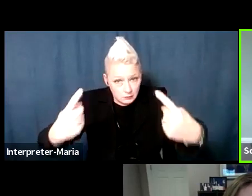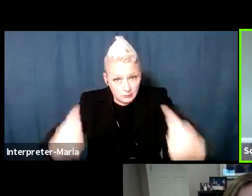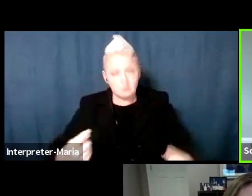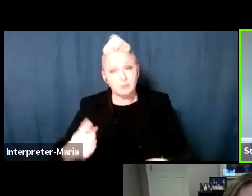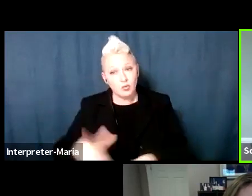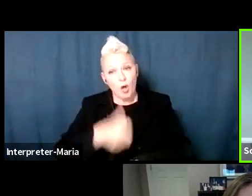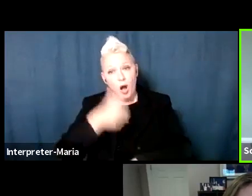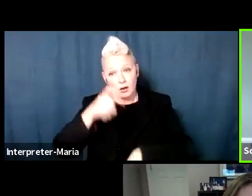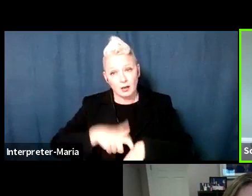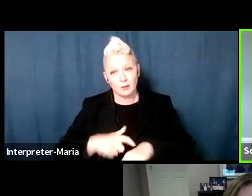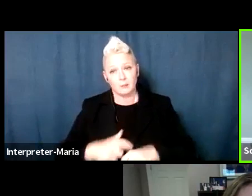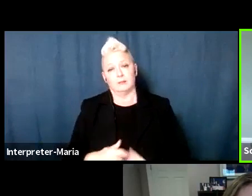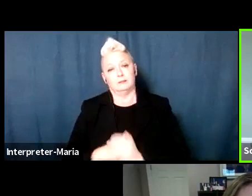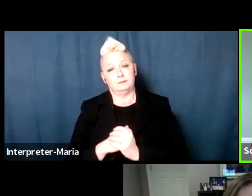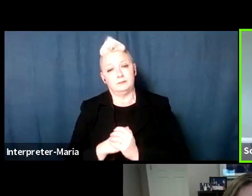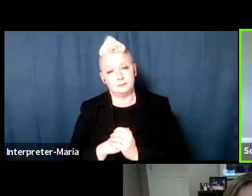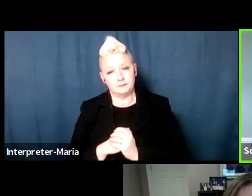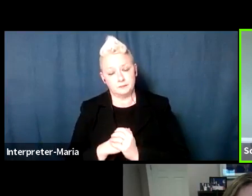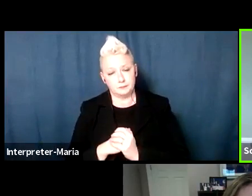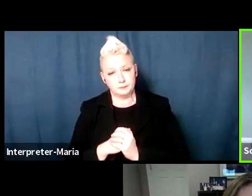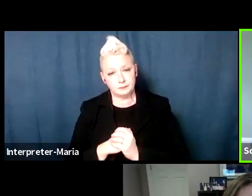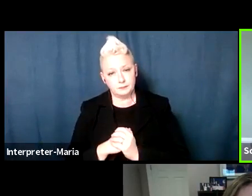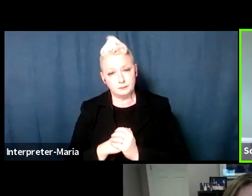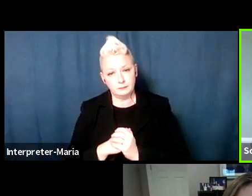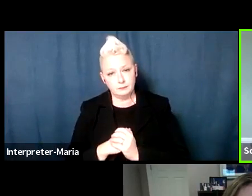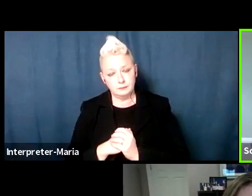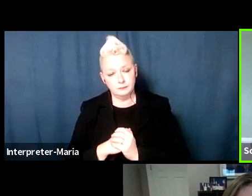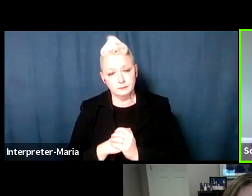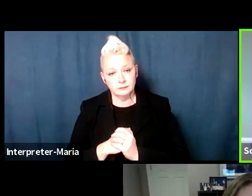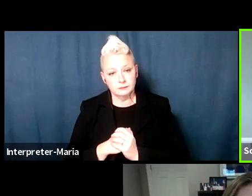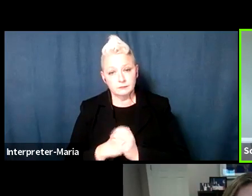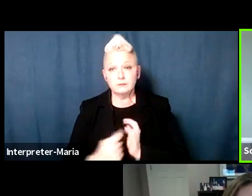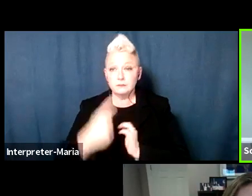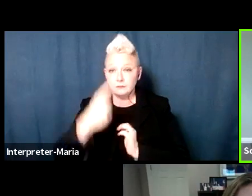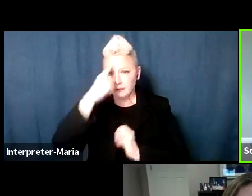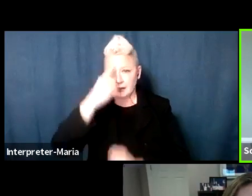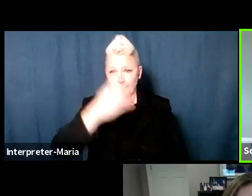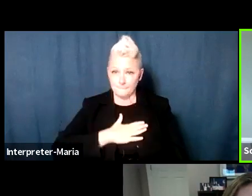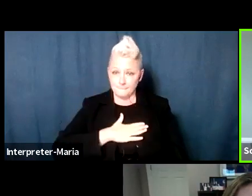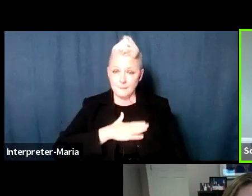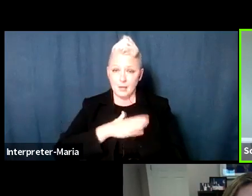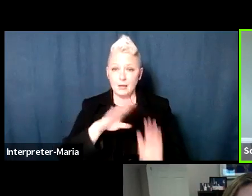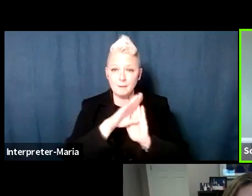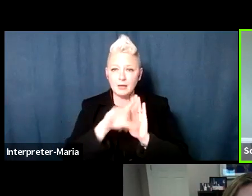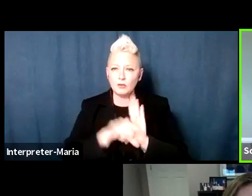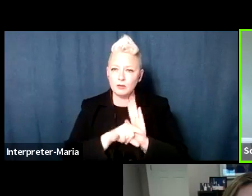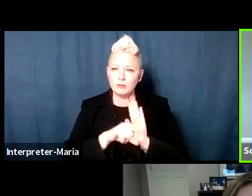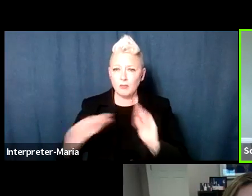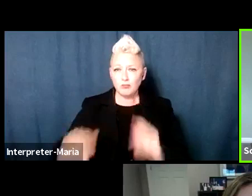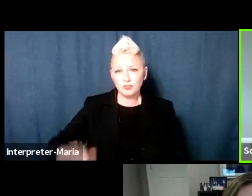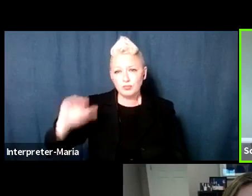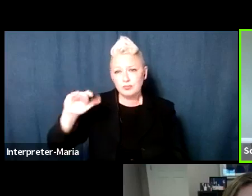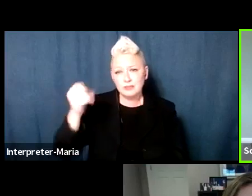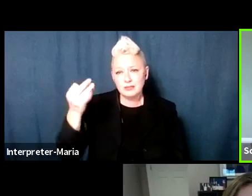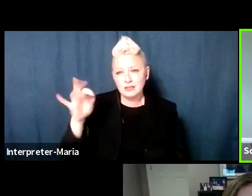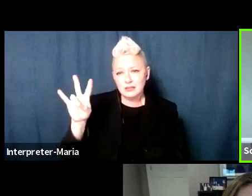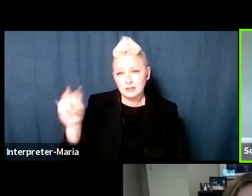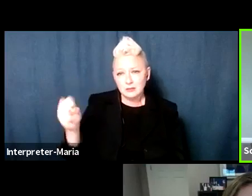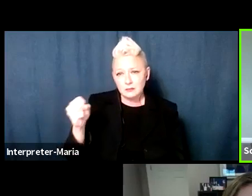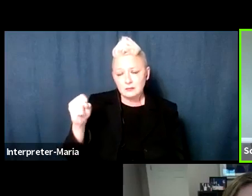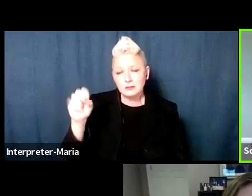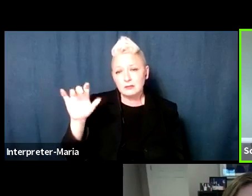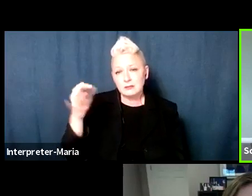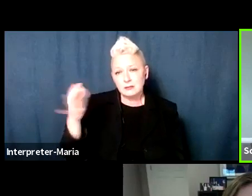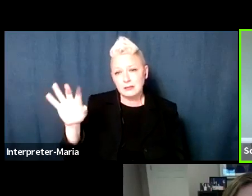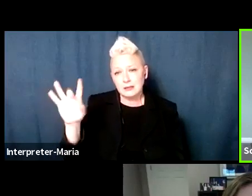longer than that. You know, if I think of even my own personal background, I'm a child of the 70s and 80s. And when I was growing up,